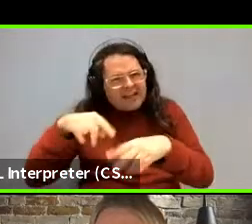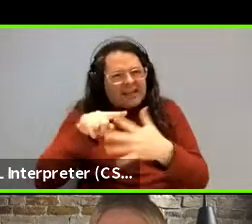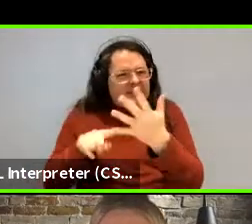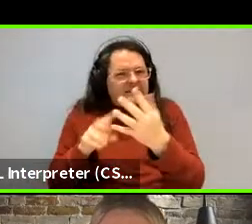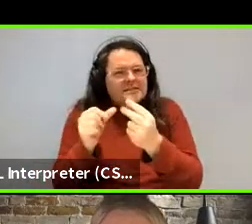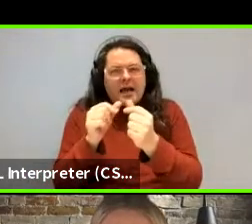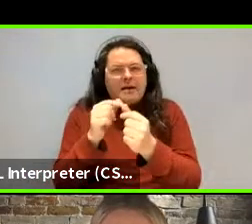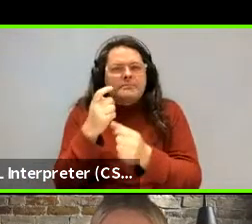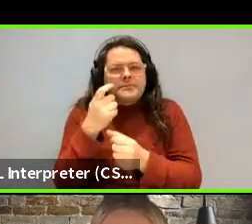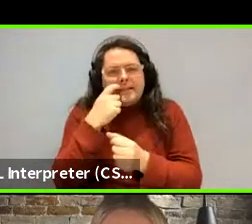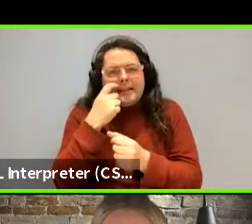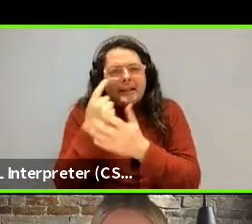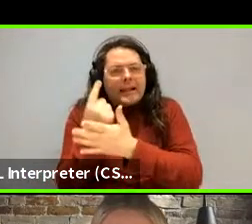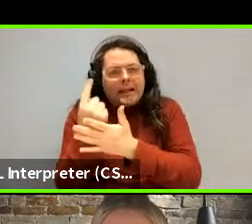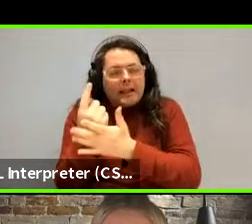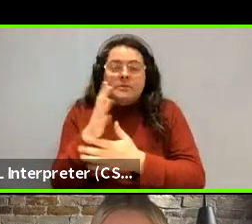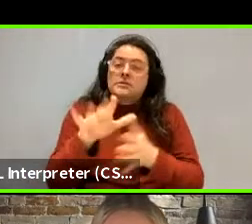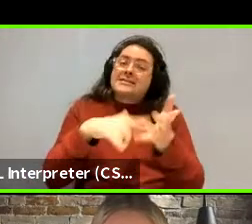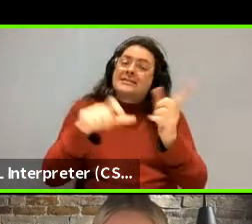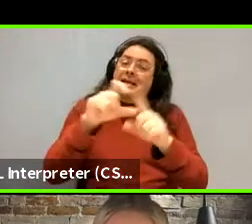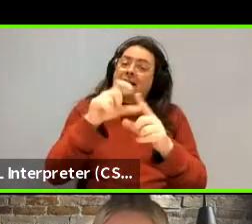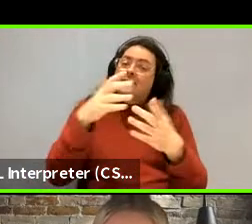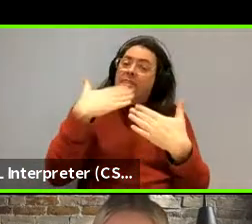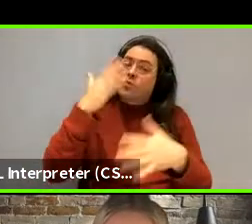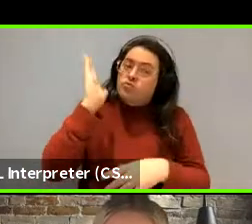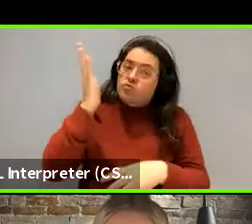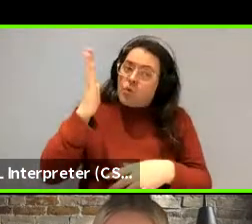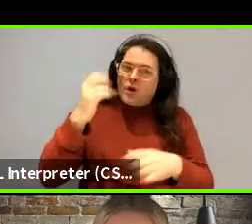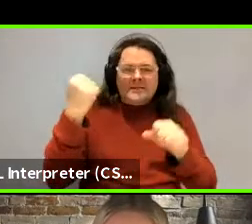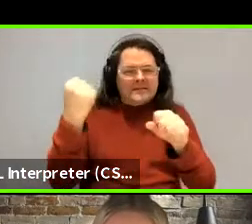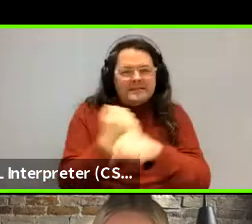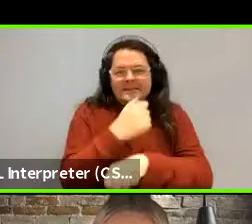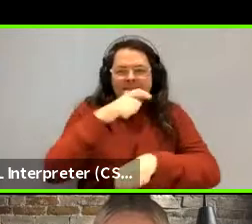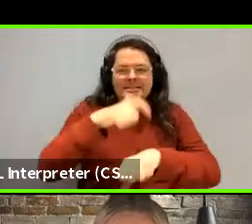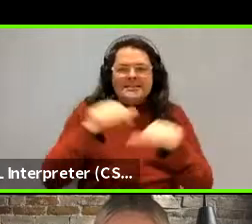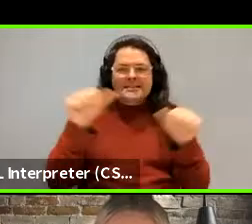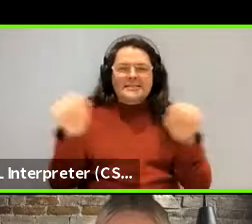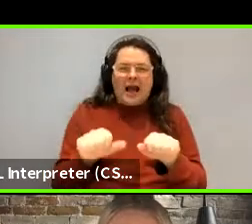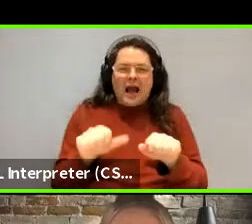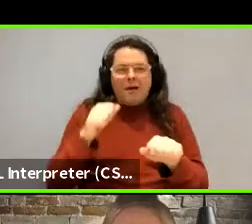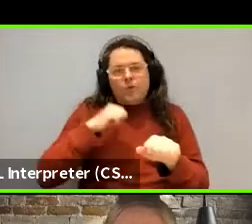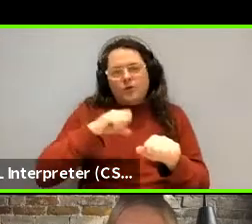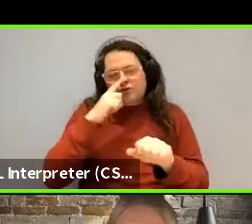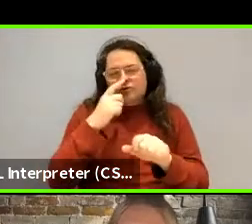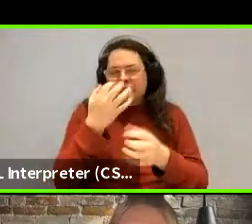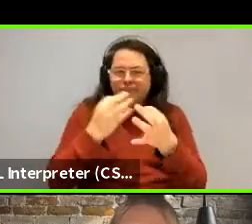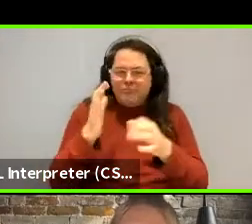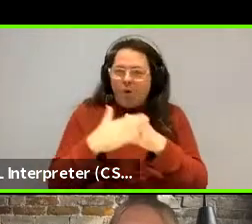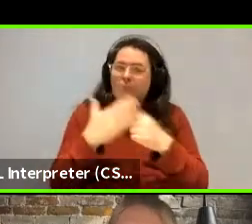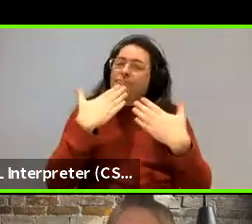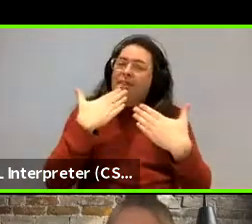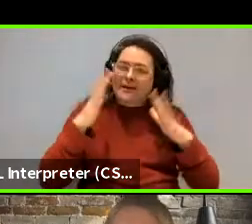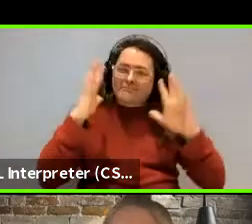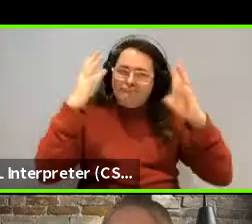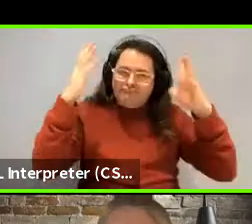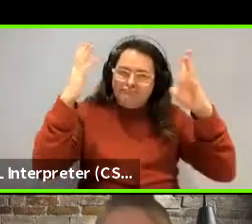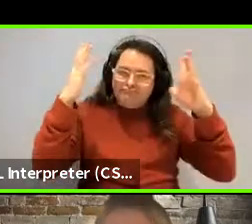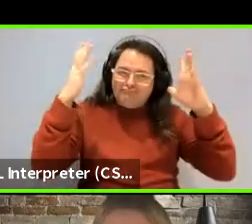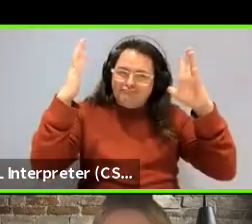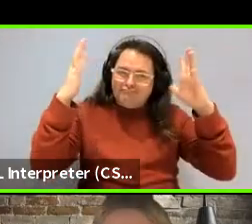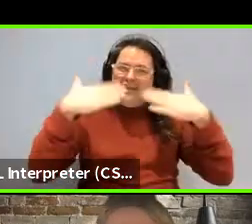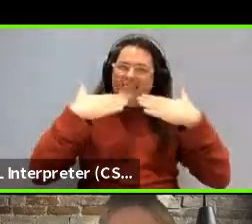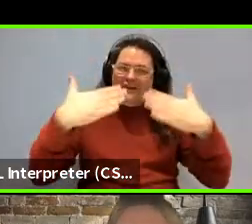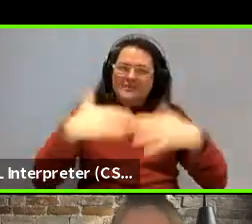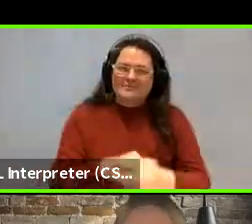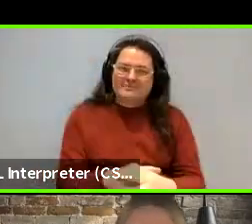appreciate your time, Ted. That was a great talk and really exciting. I, I only wish we had more time for questions. Thank you very much. Yeah. Thank you.